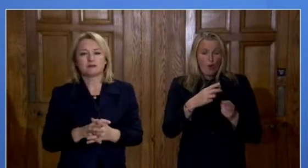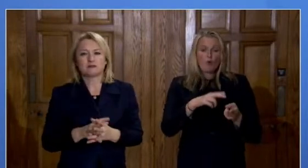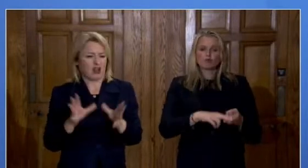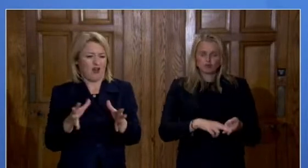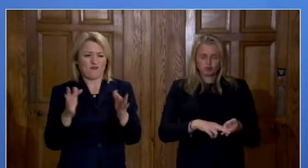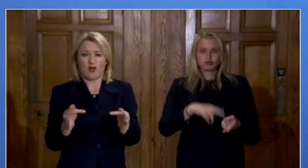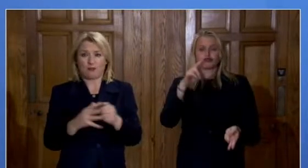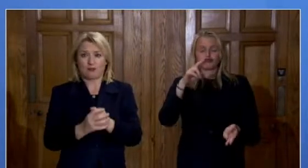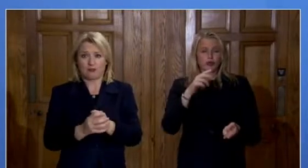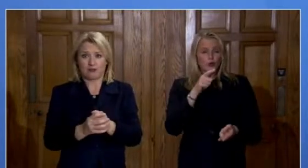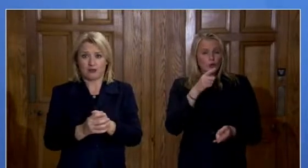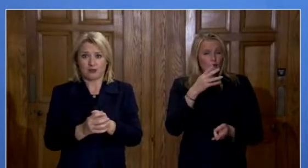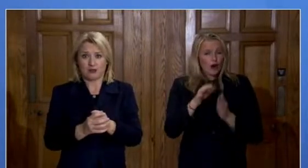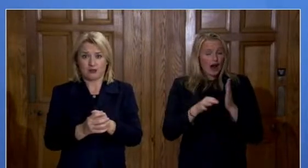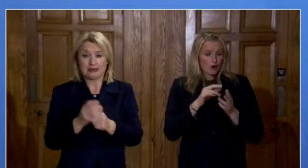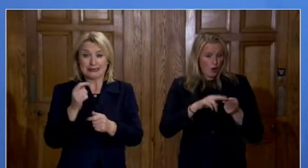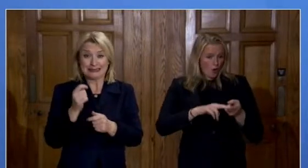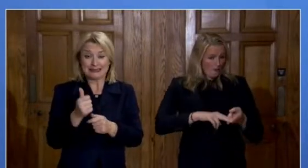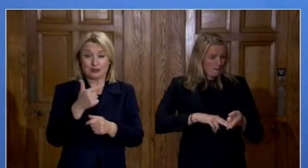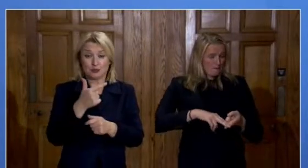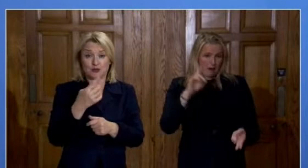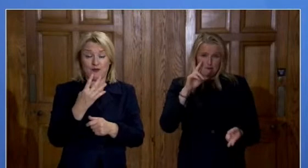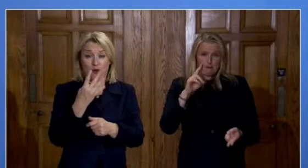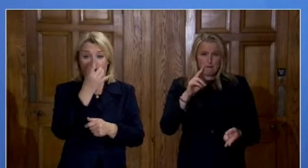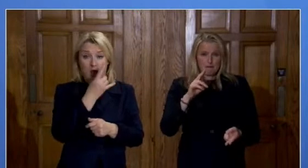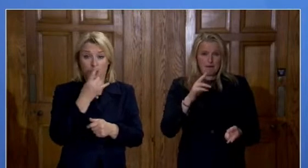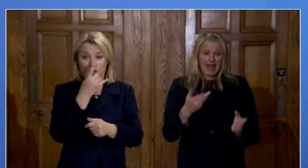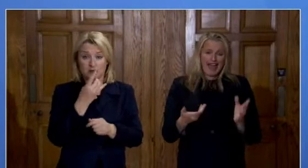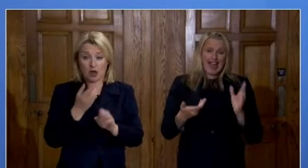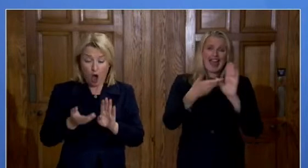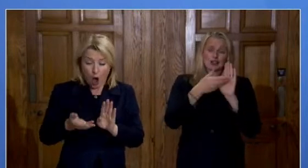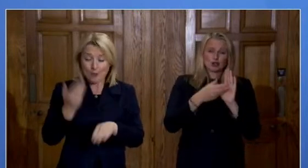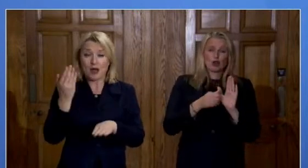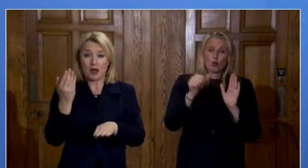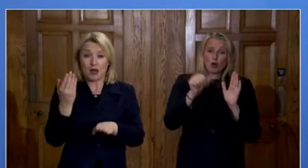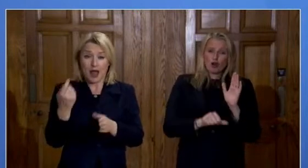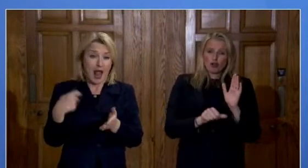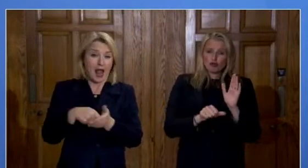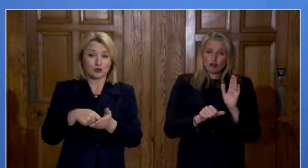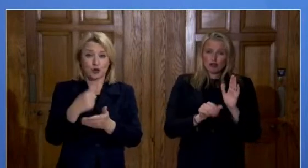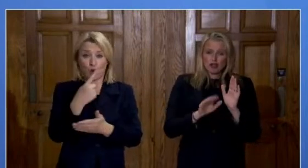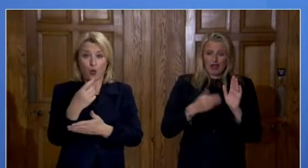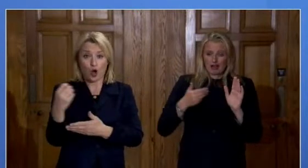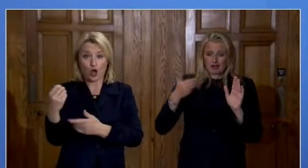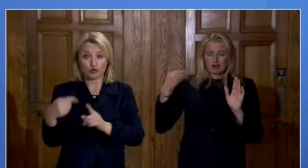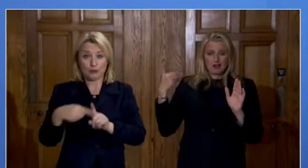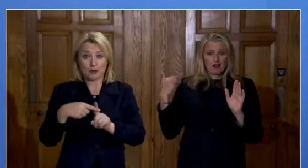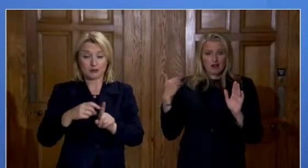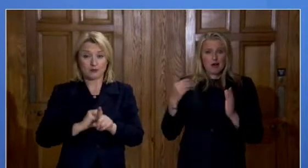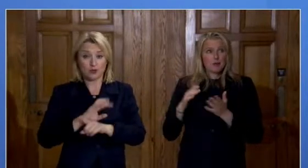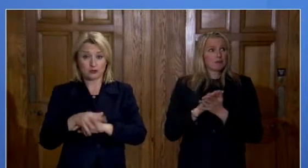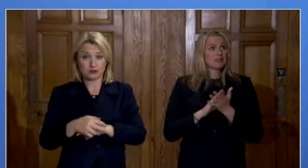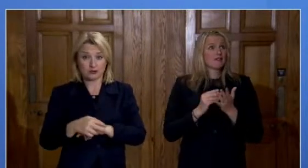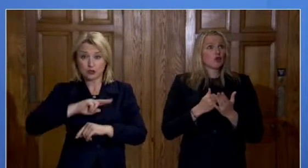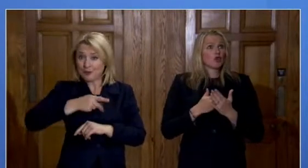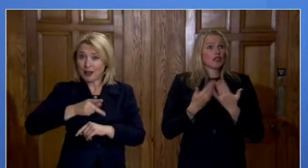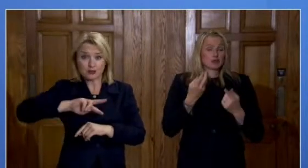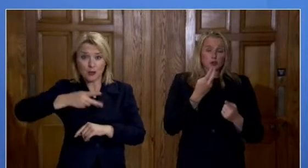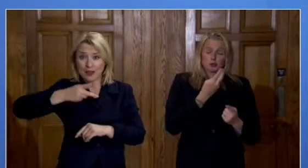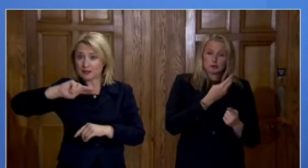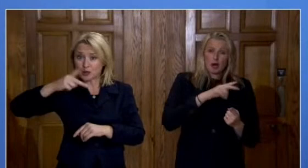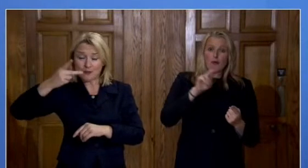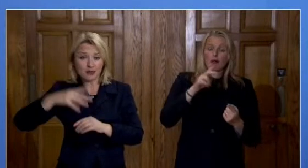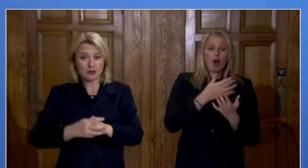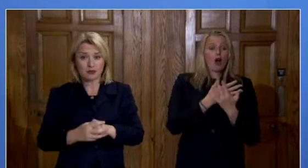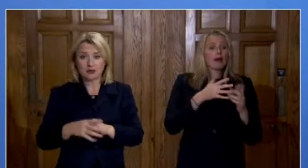day 24 hours we've increased a further 100 positive cases that has doubled in the past number of days this is the highest number